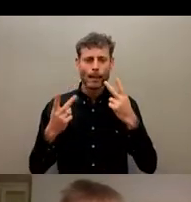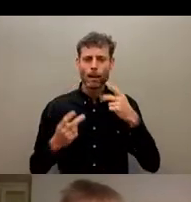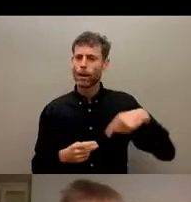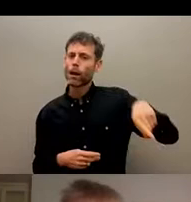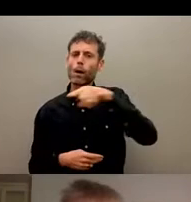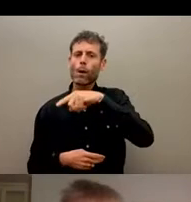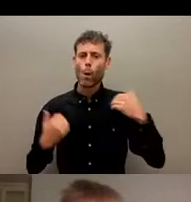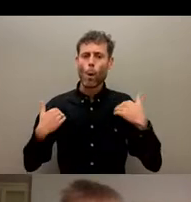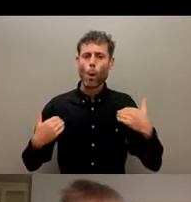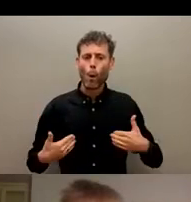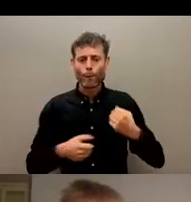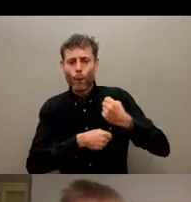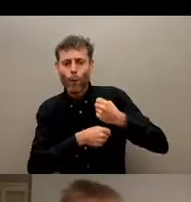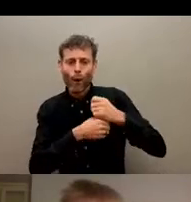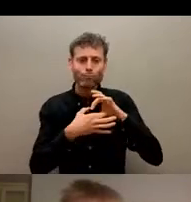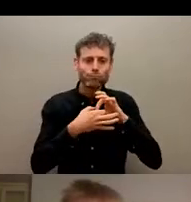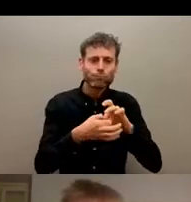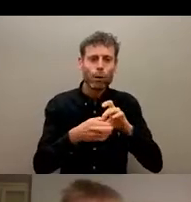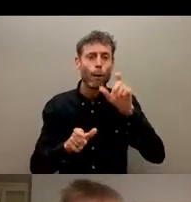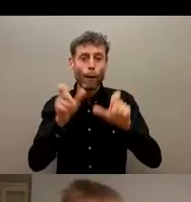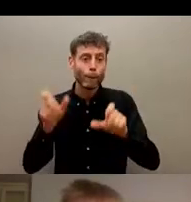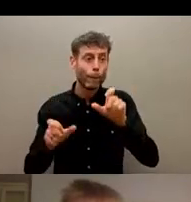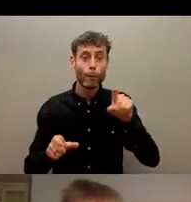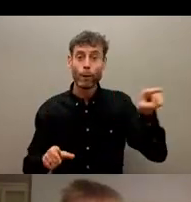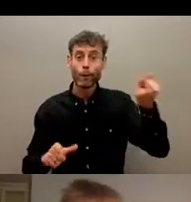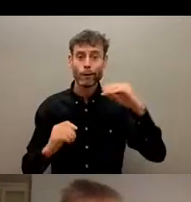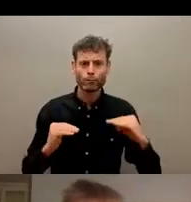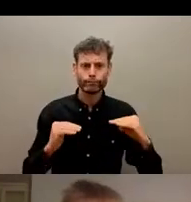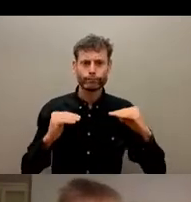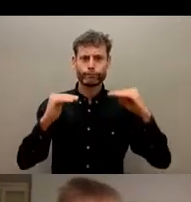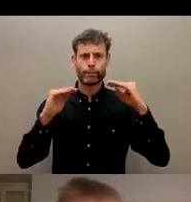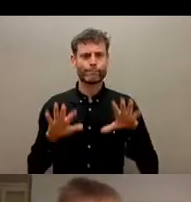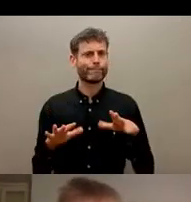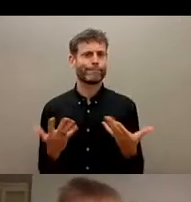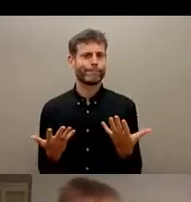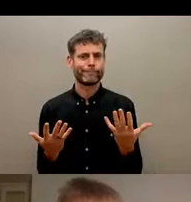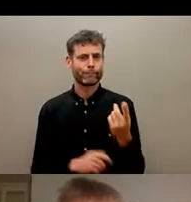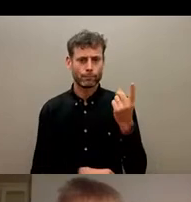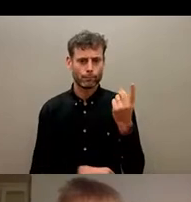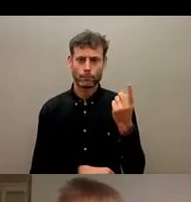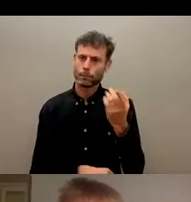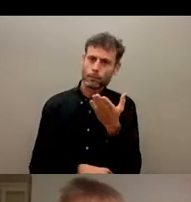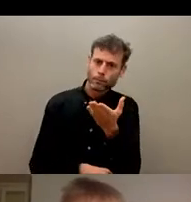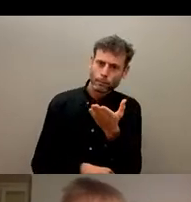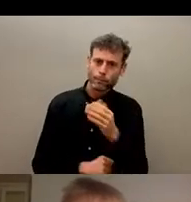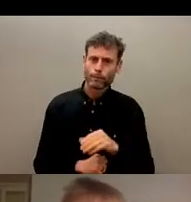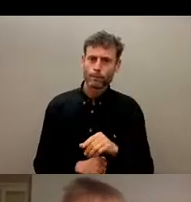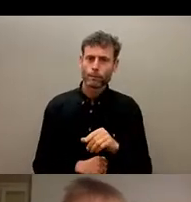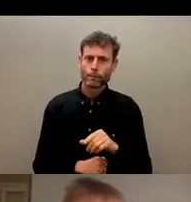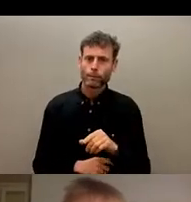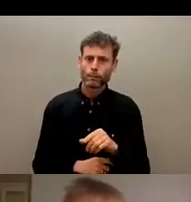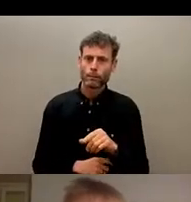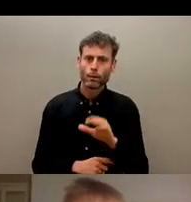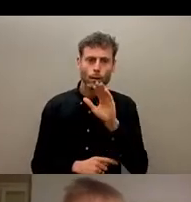has Abilis, have you, you're in the process of implementing CHS or are you going down that road?